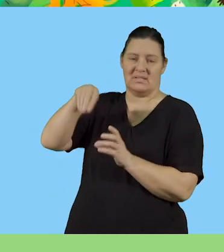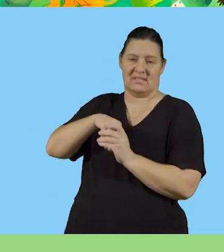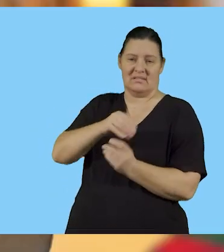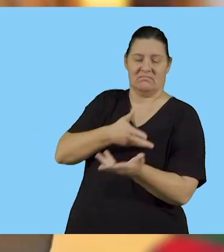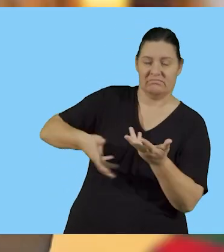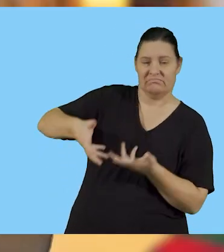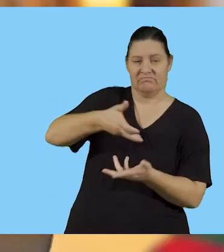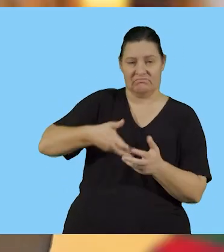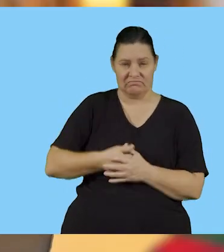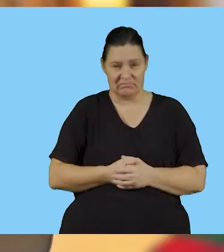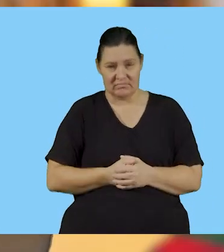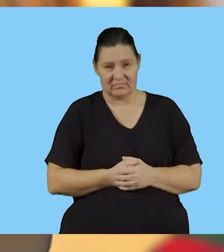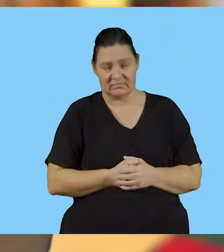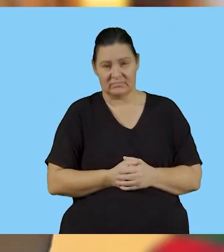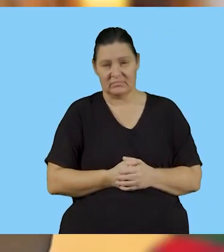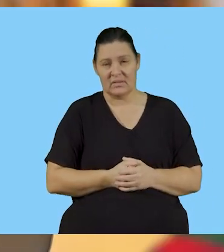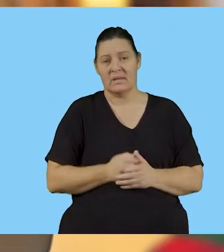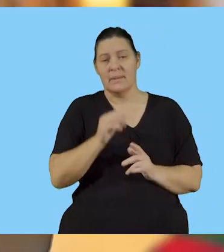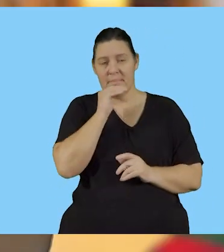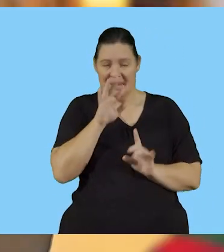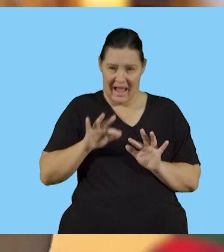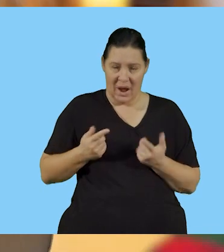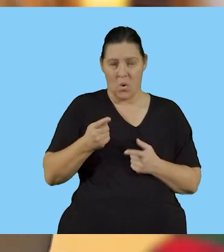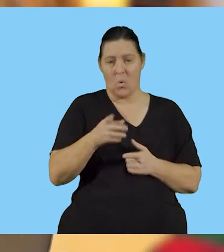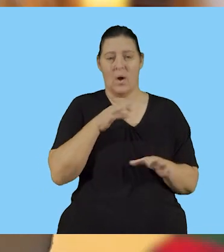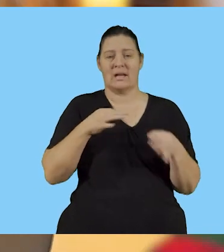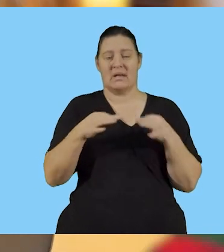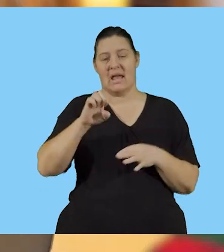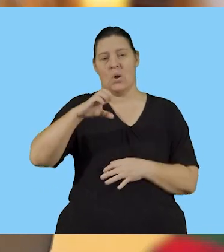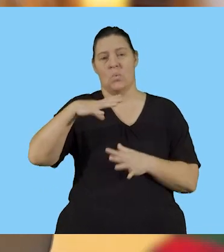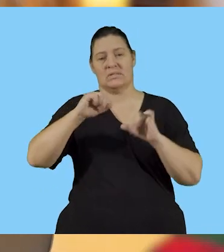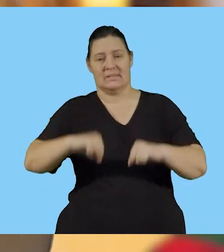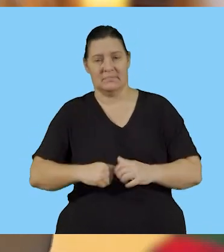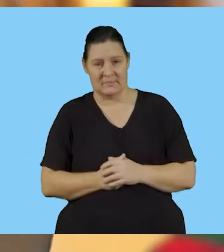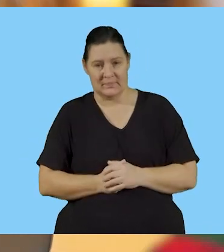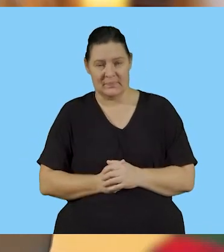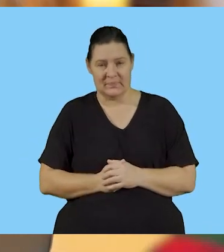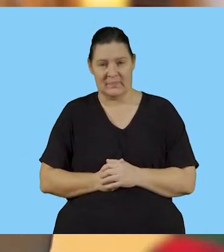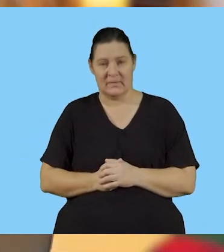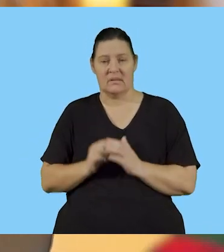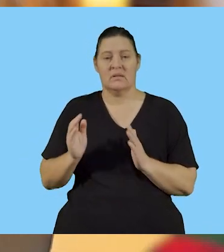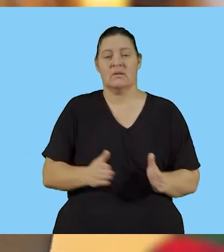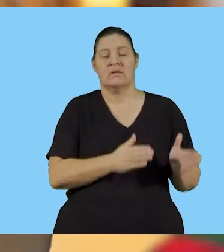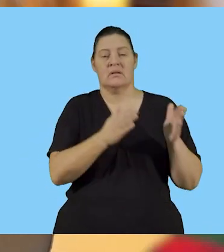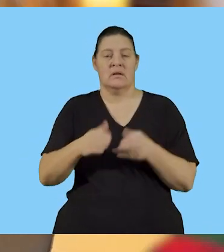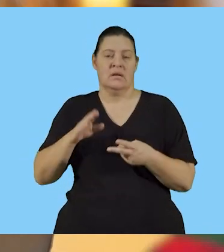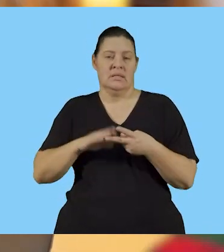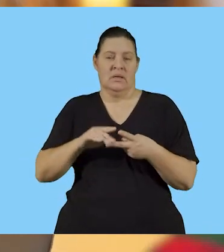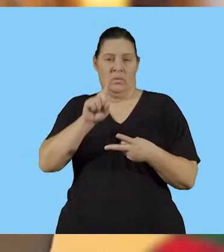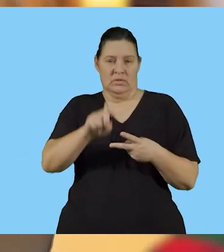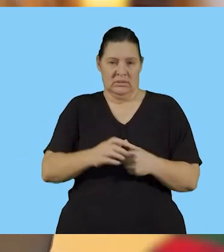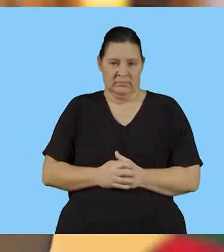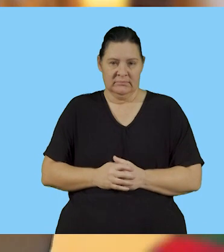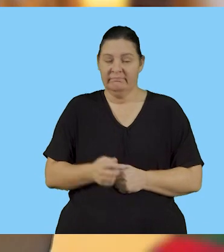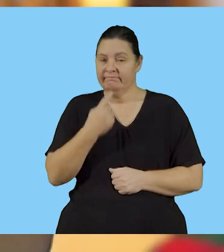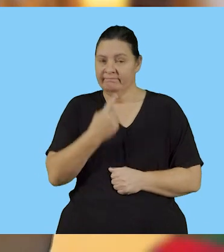and also with their physical environment. So that is how we define the term ecosystem. Now, moving